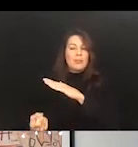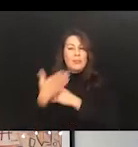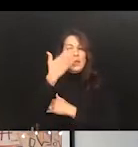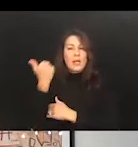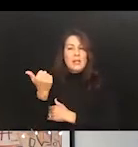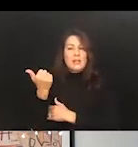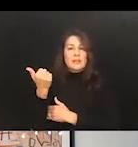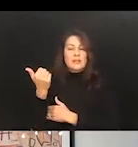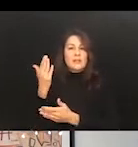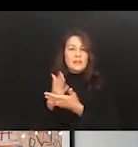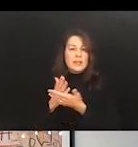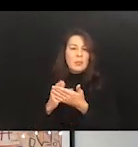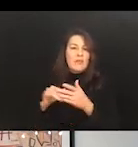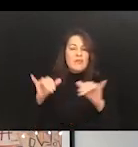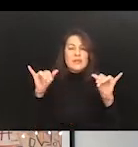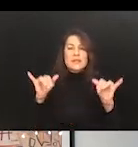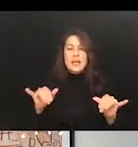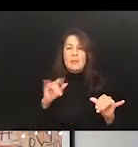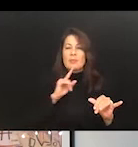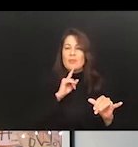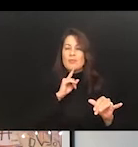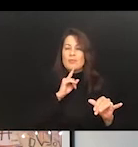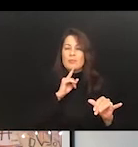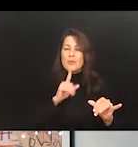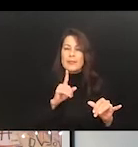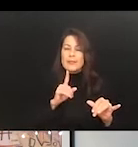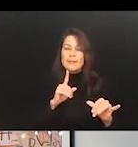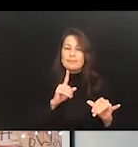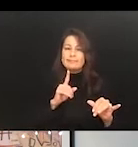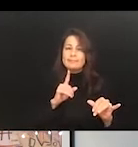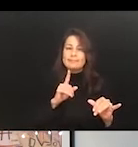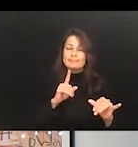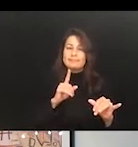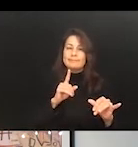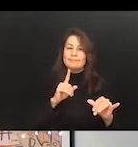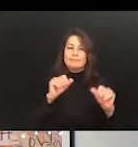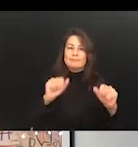some of these same really promising technologies. So if you go to the next slide.